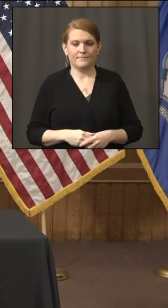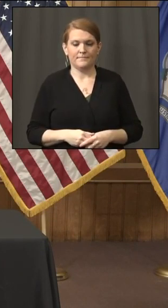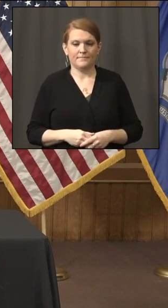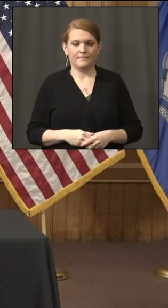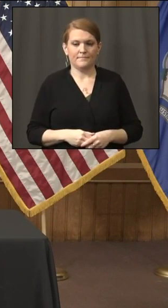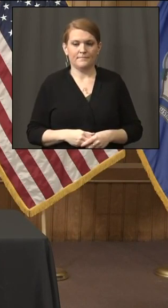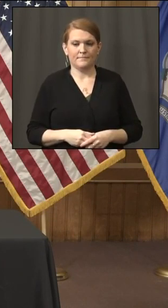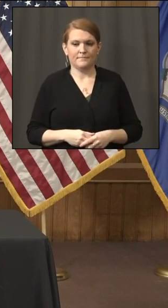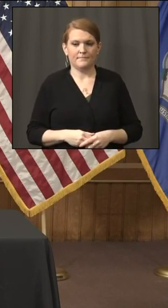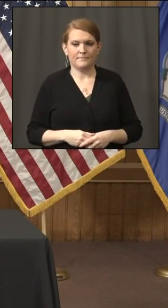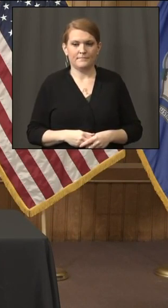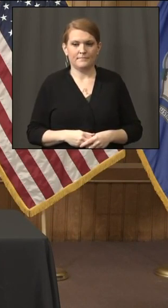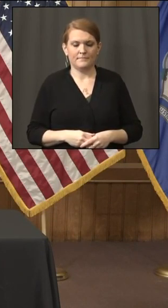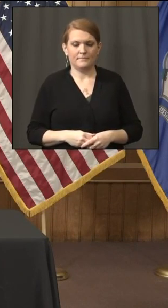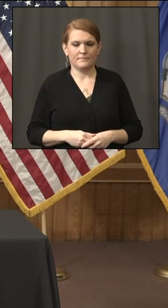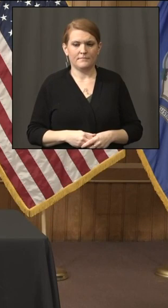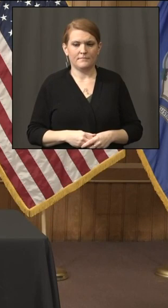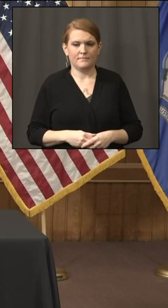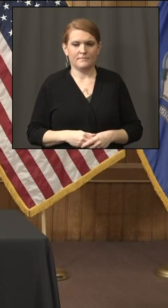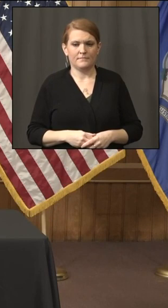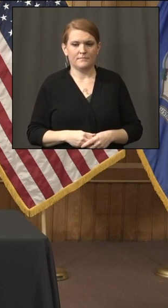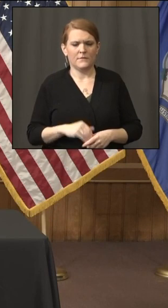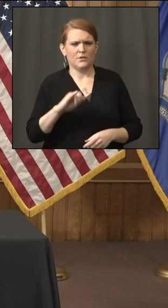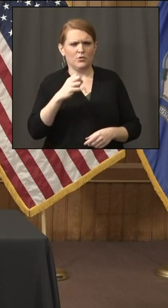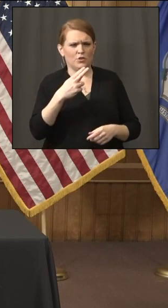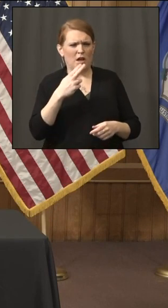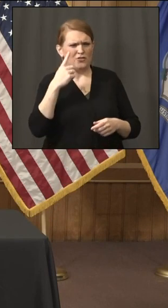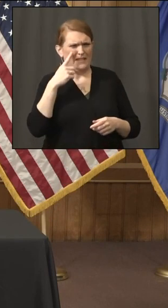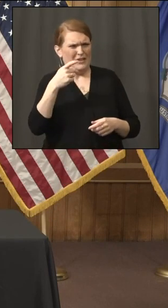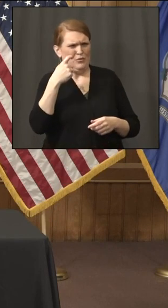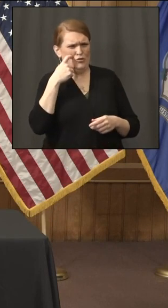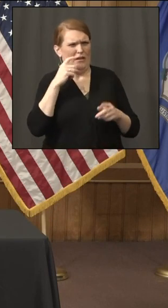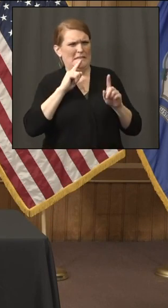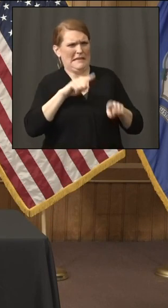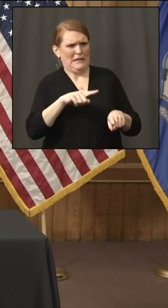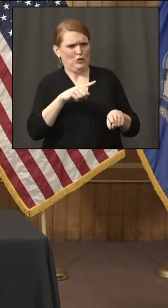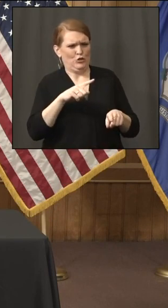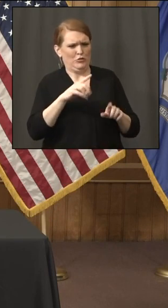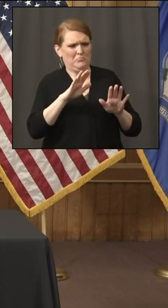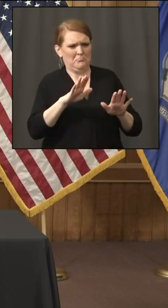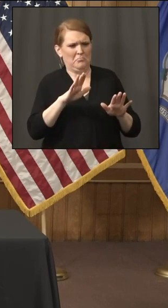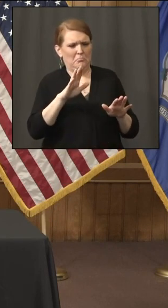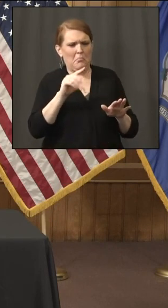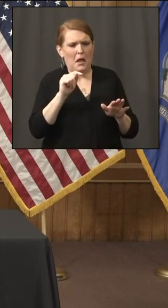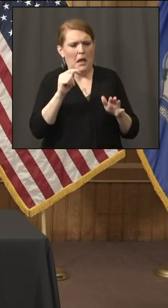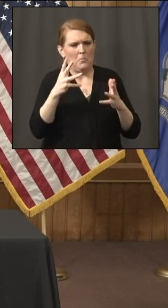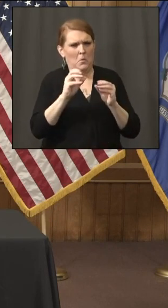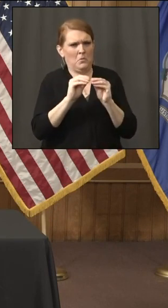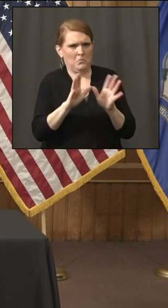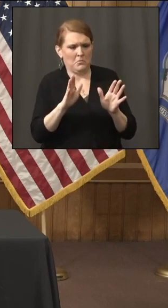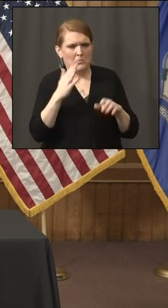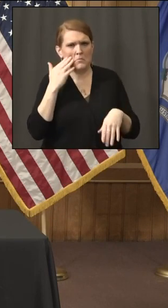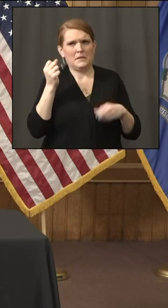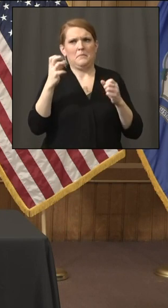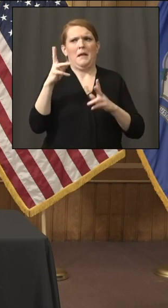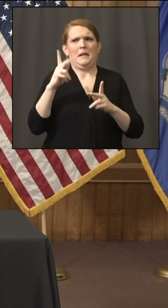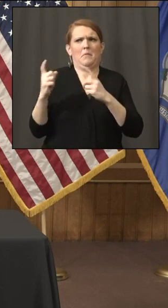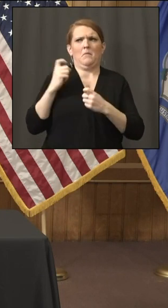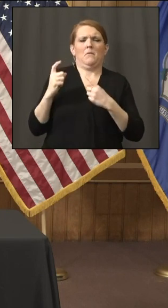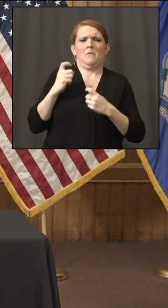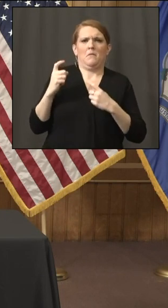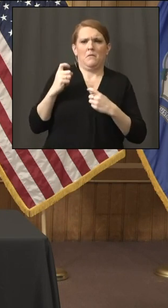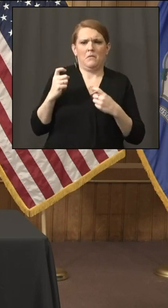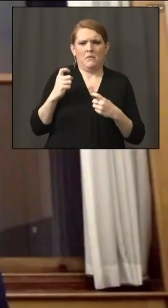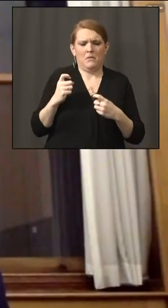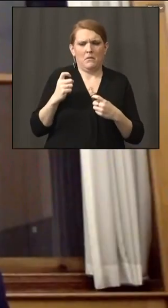Josh, think you kind of touched on this just a second ago, but we've been getting a lot of reader questions from folks who think, who